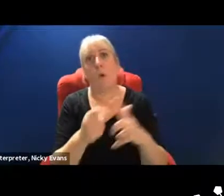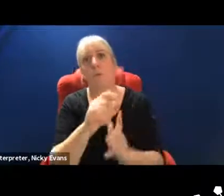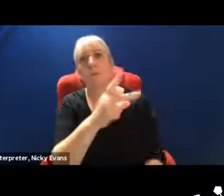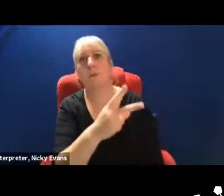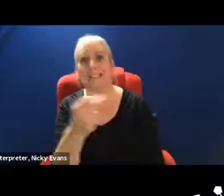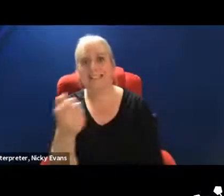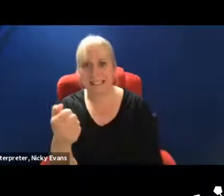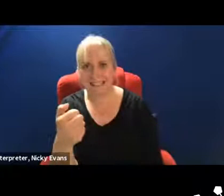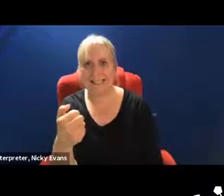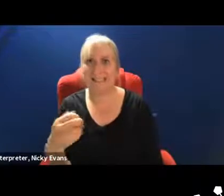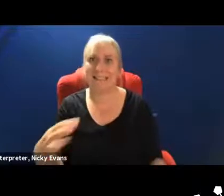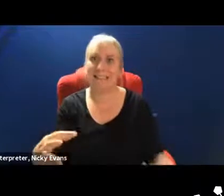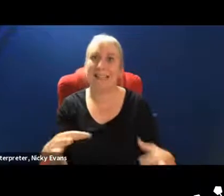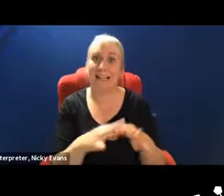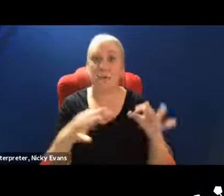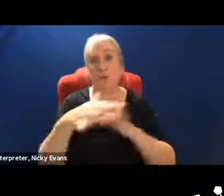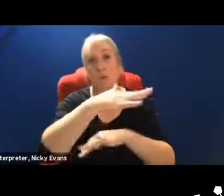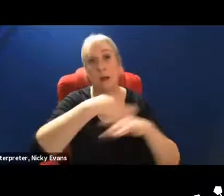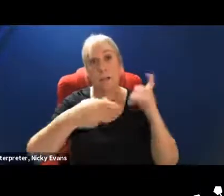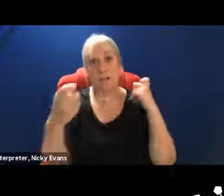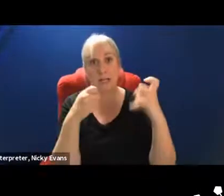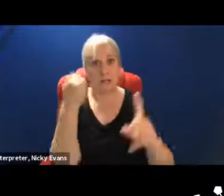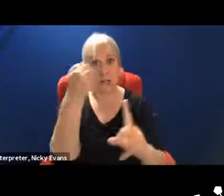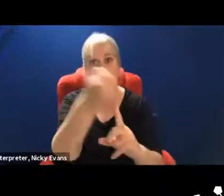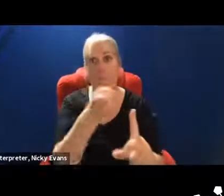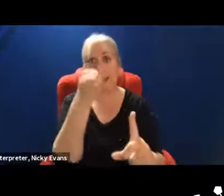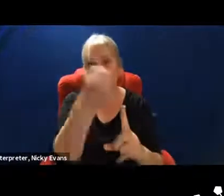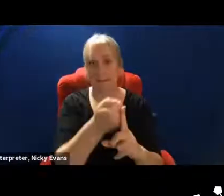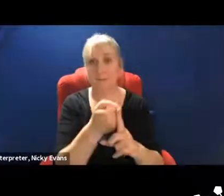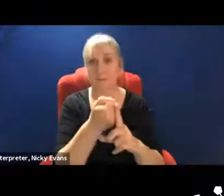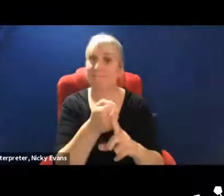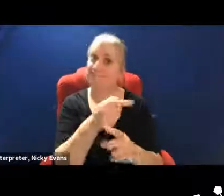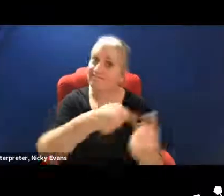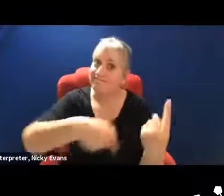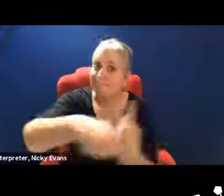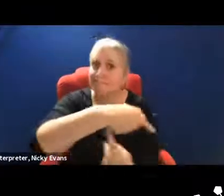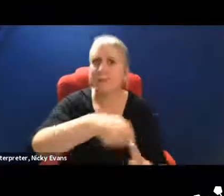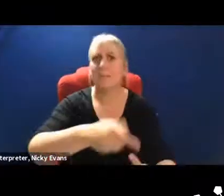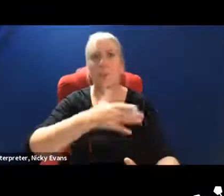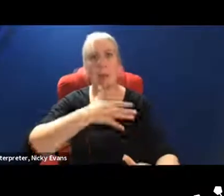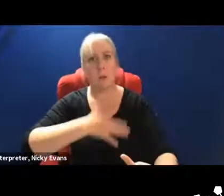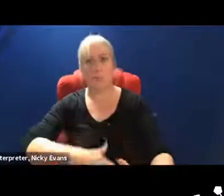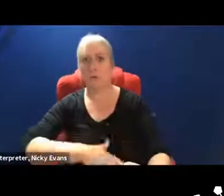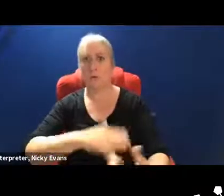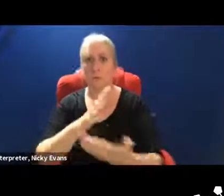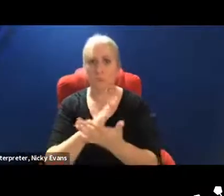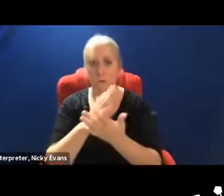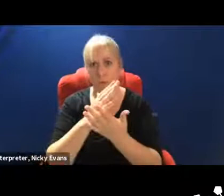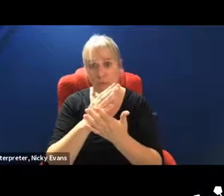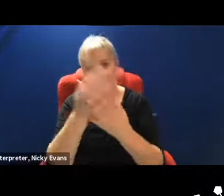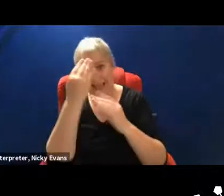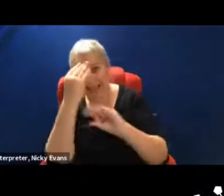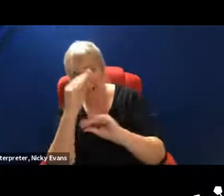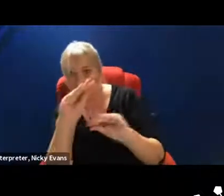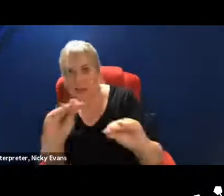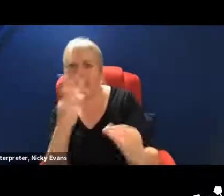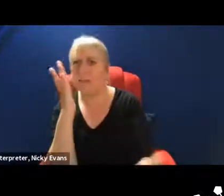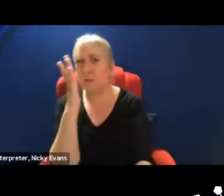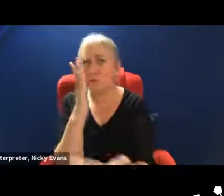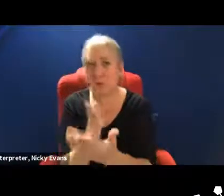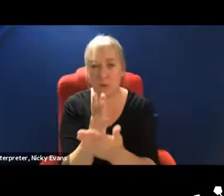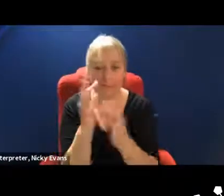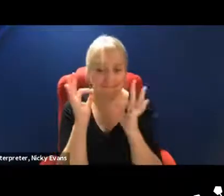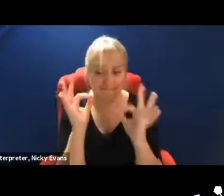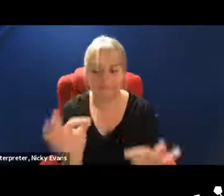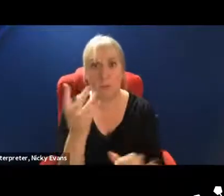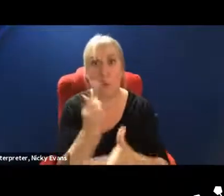climate change campaigning, and they all share our desire as a union to educate the truth about what is happening to